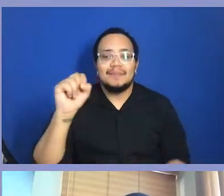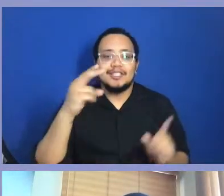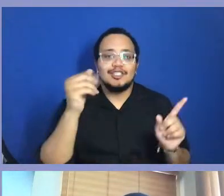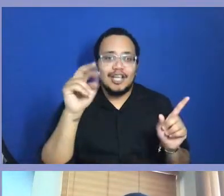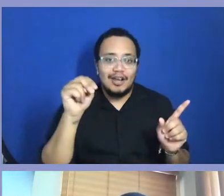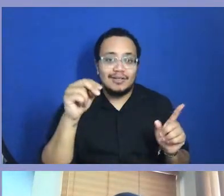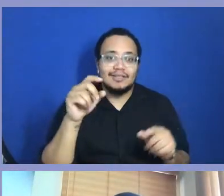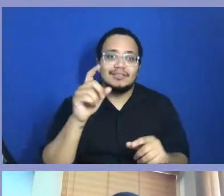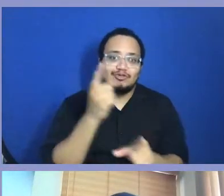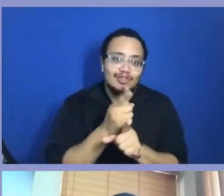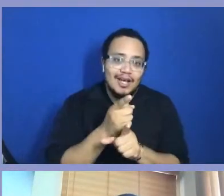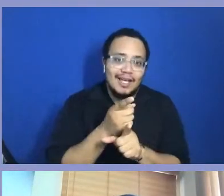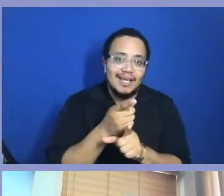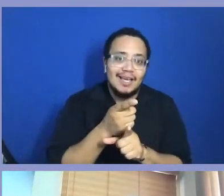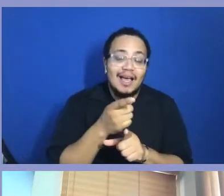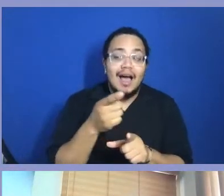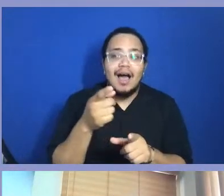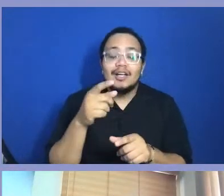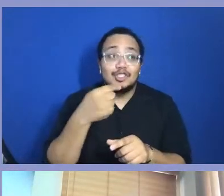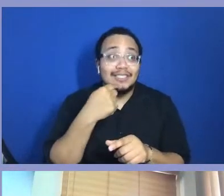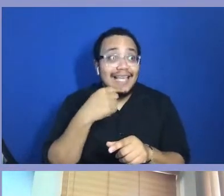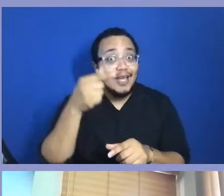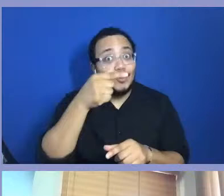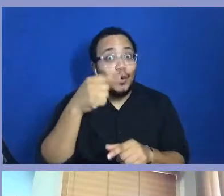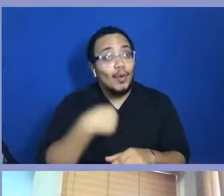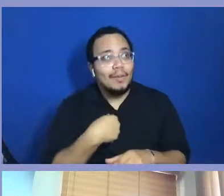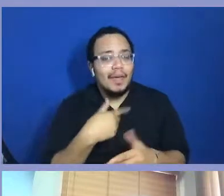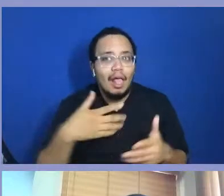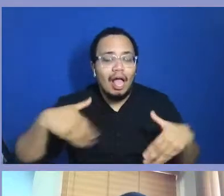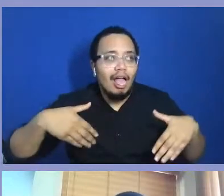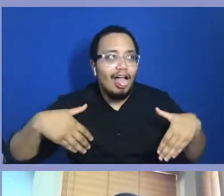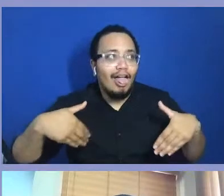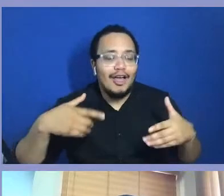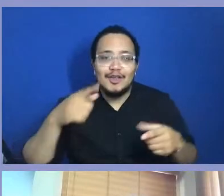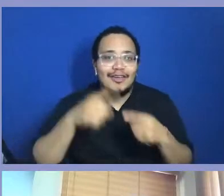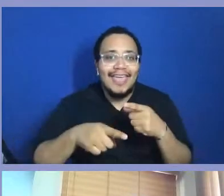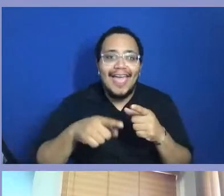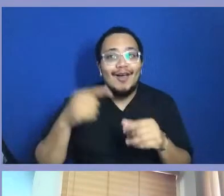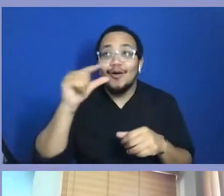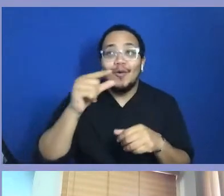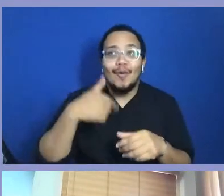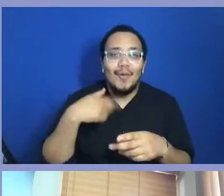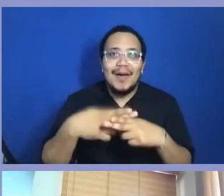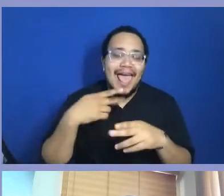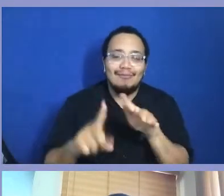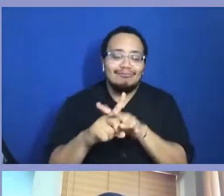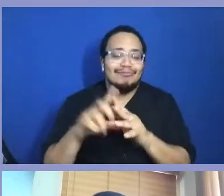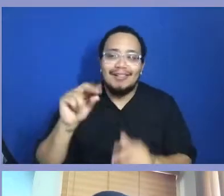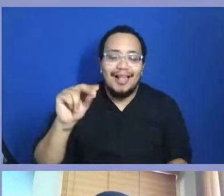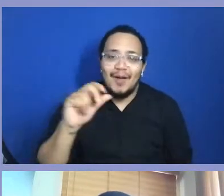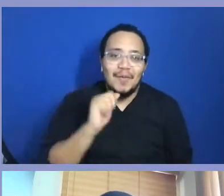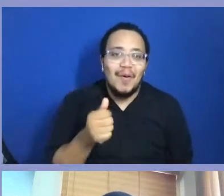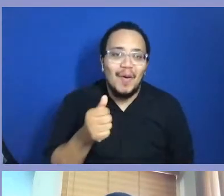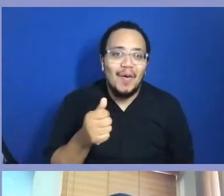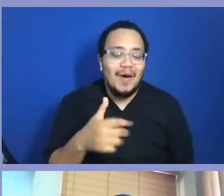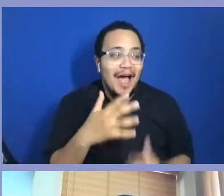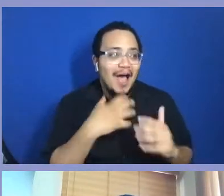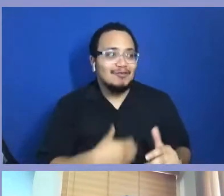Google me. I'm trying to get on that. I'm trying to get on that level. You know what mean? Just Google my name. You know,